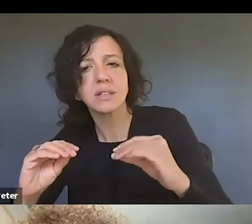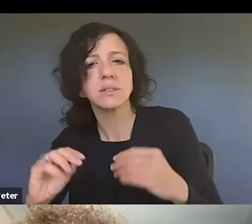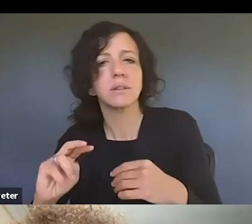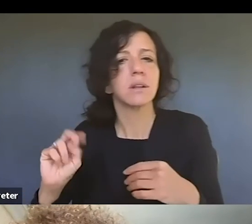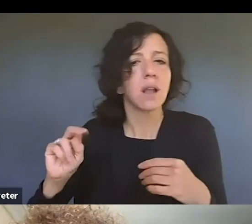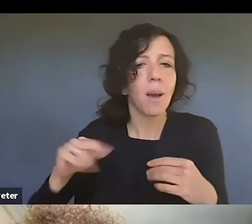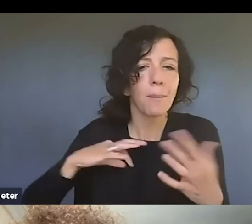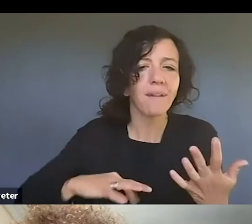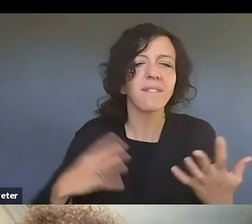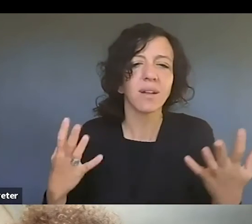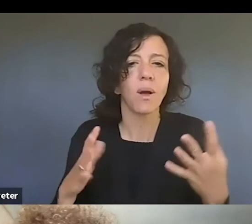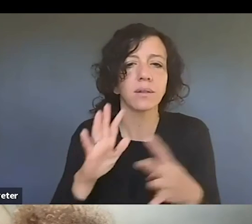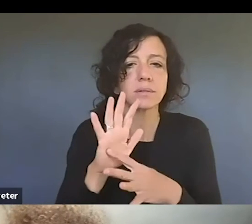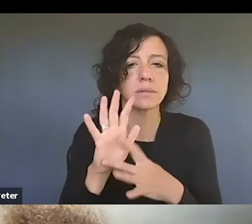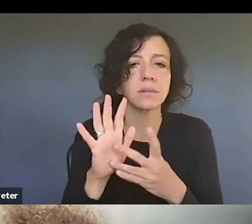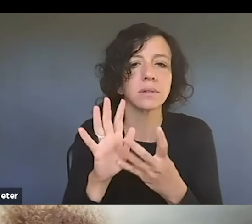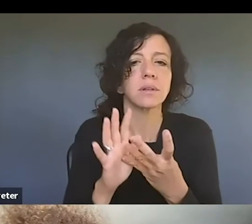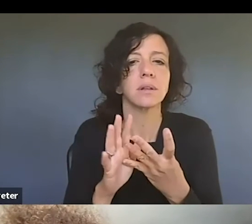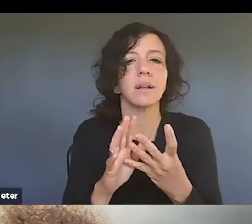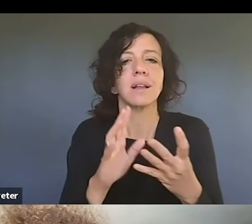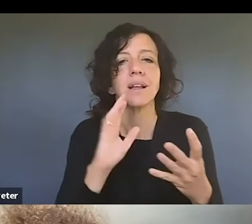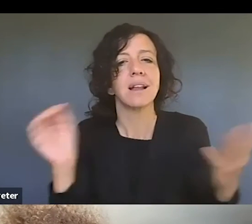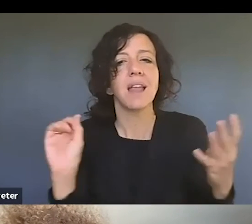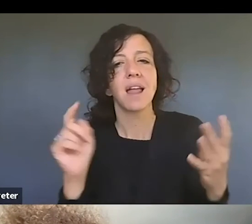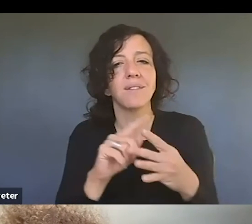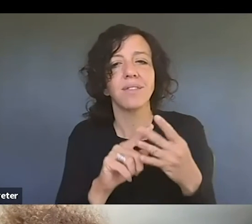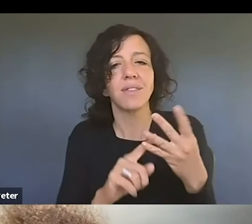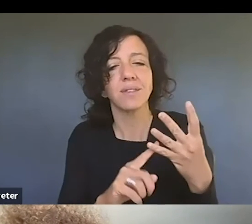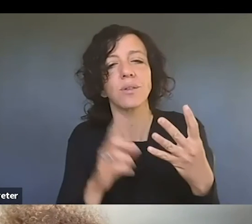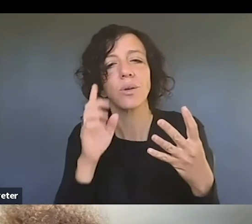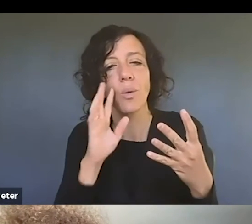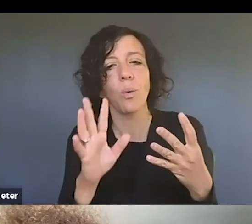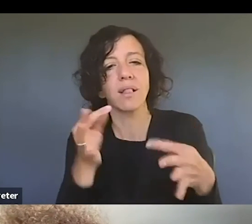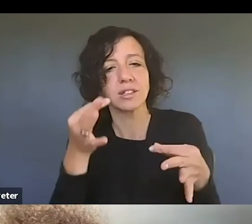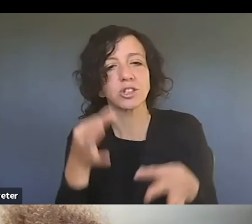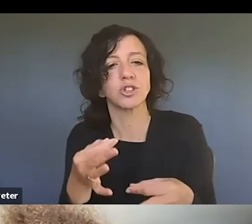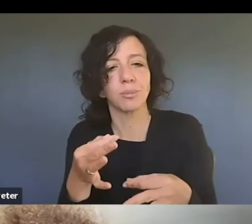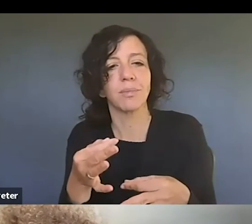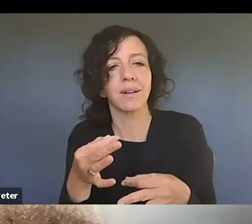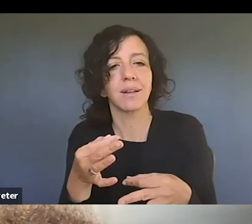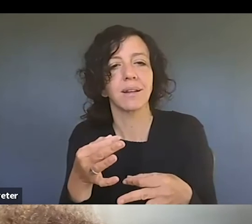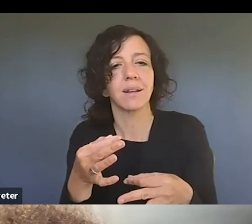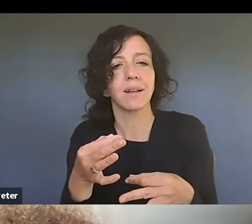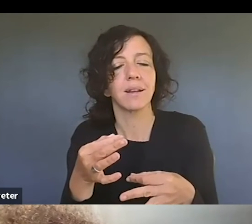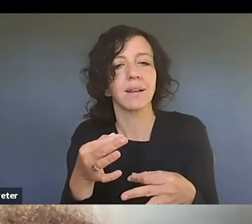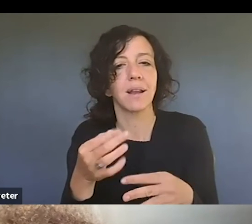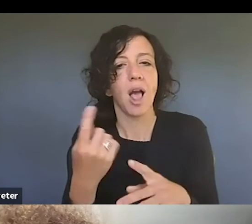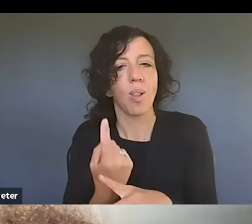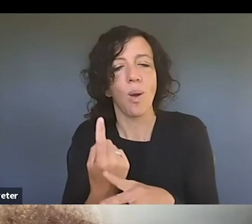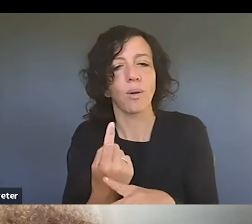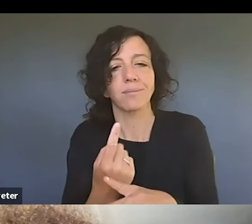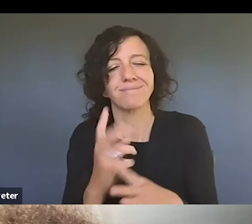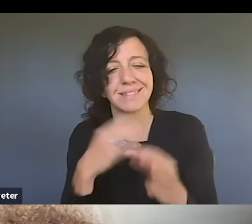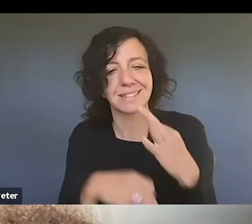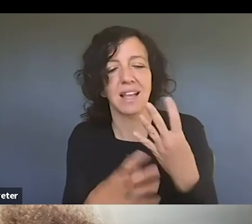use, not, not any of these factors is determinative in and of itself. They're taken all together. Um, and then